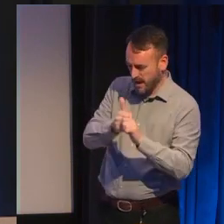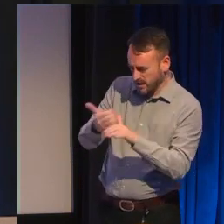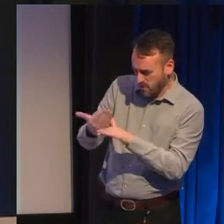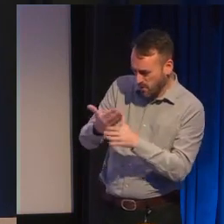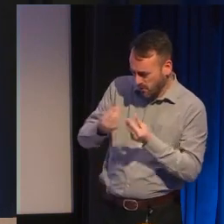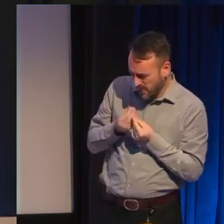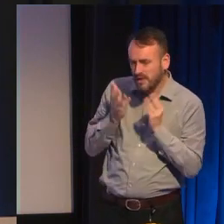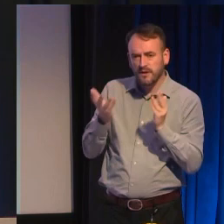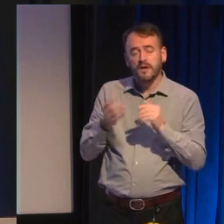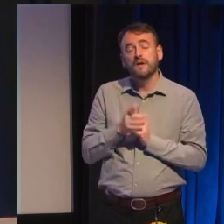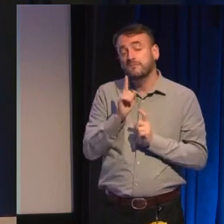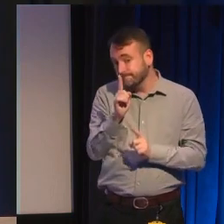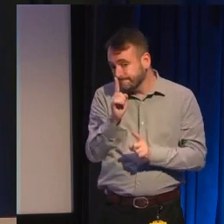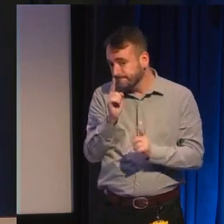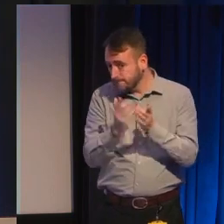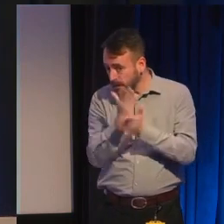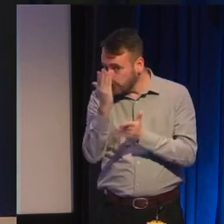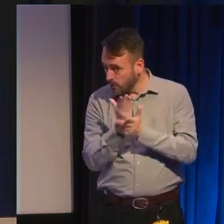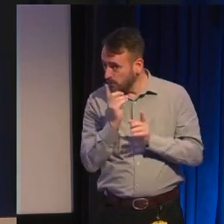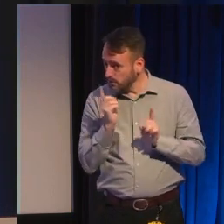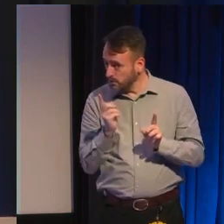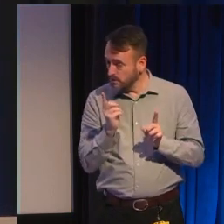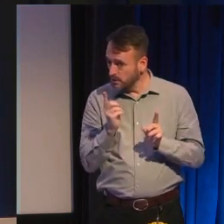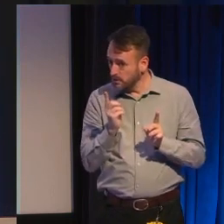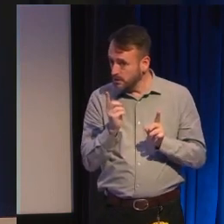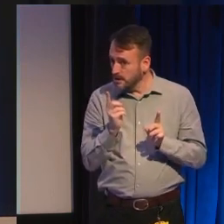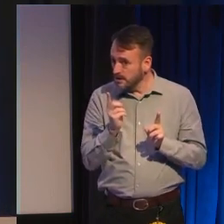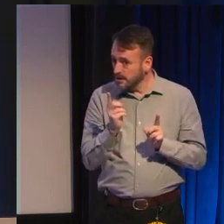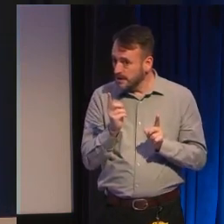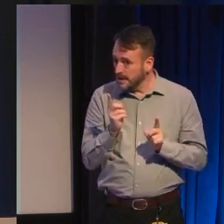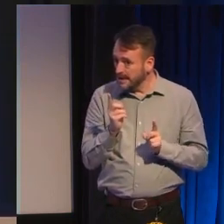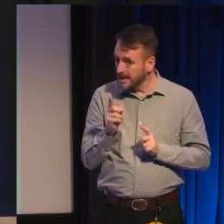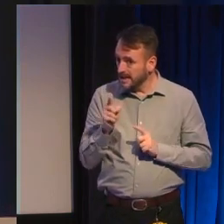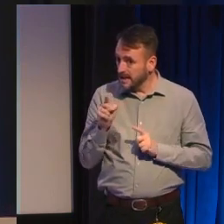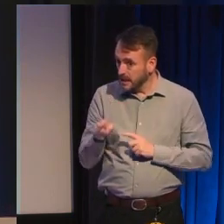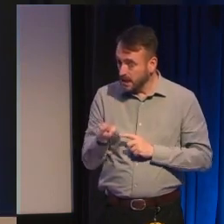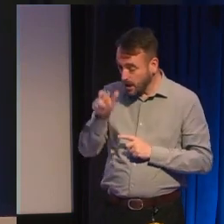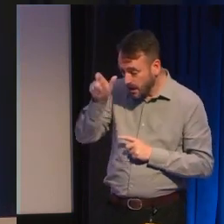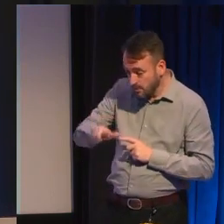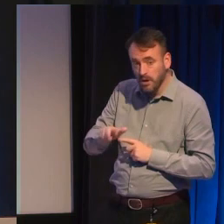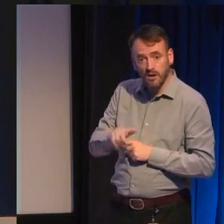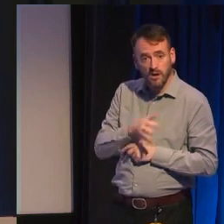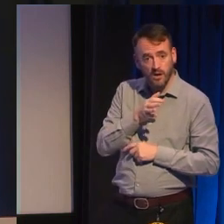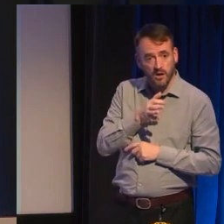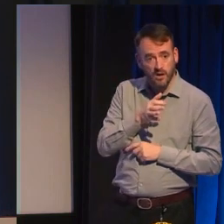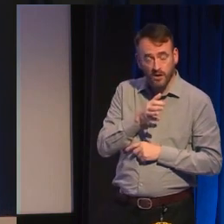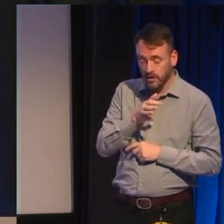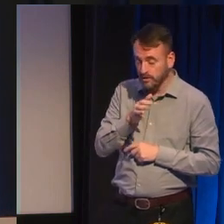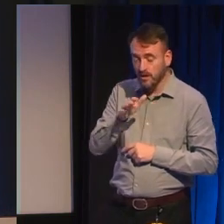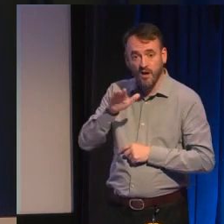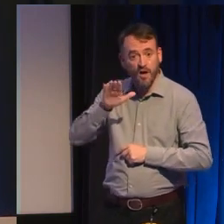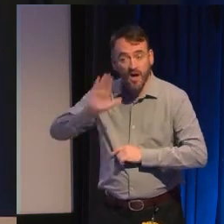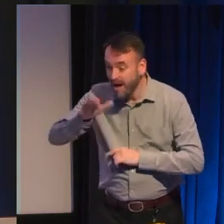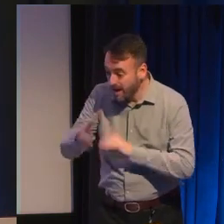make sure that you're not springing this on them without first asking if they're okay with giving this kind of